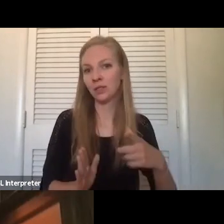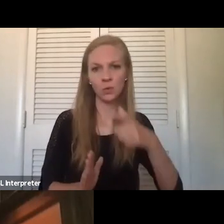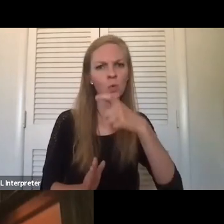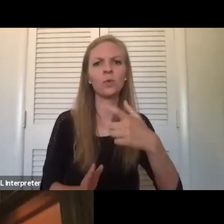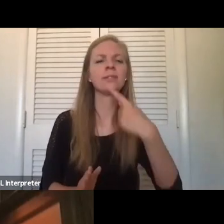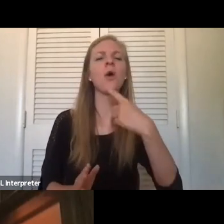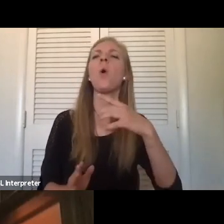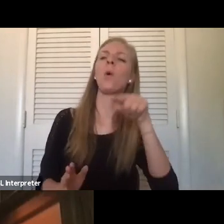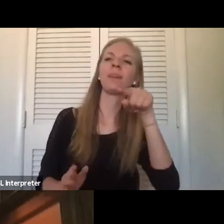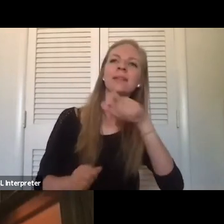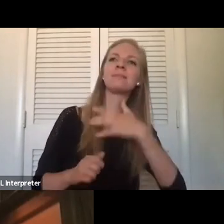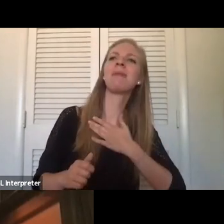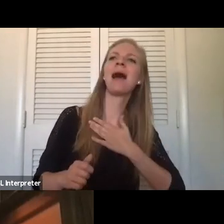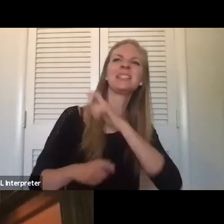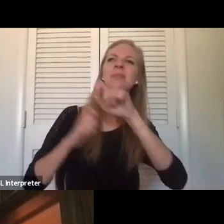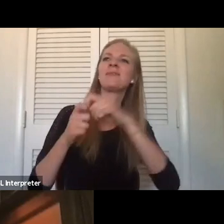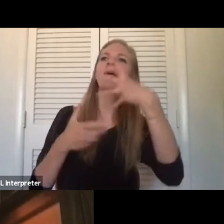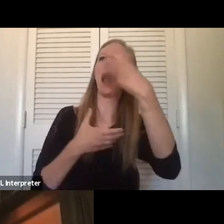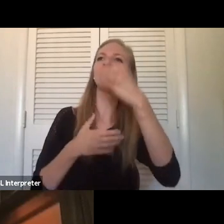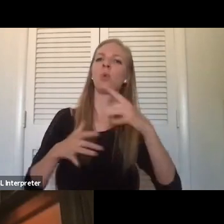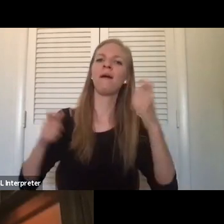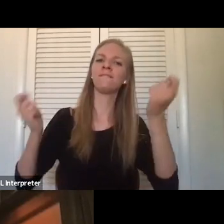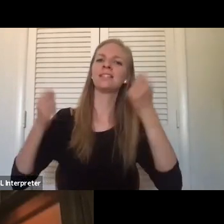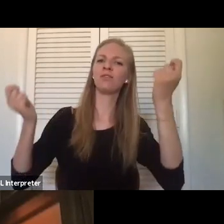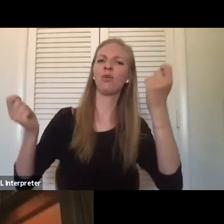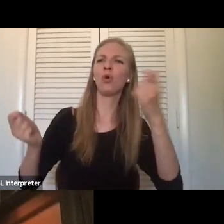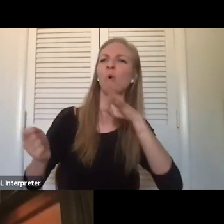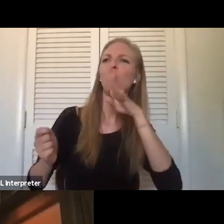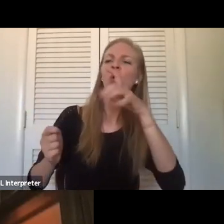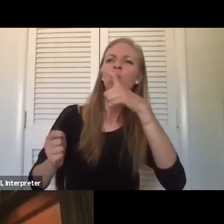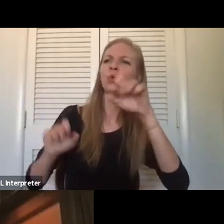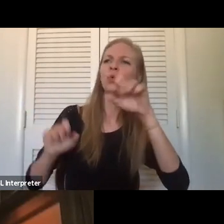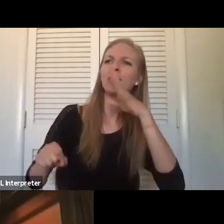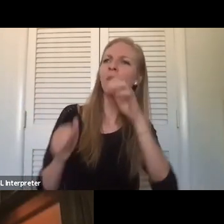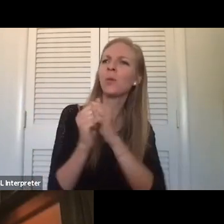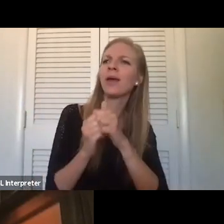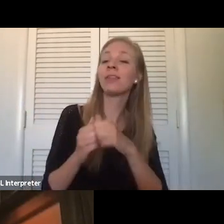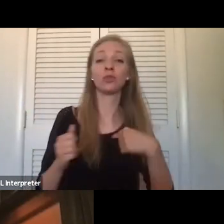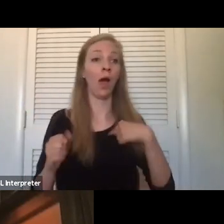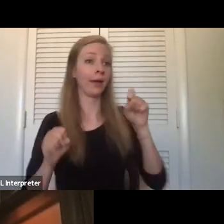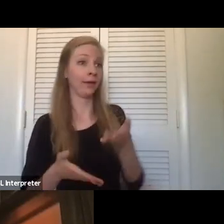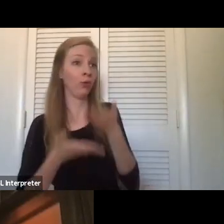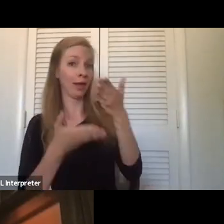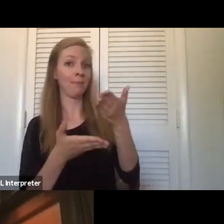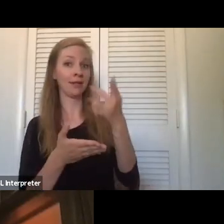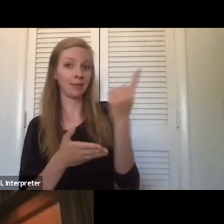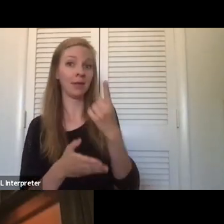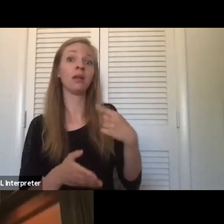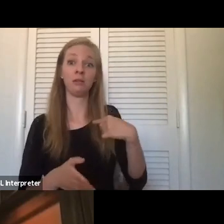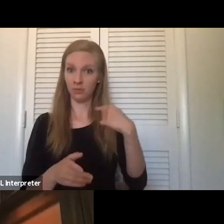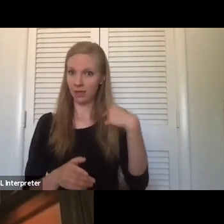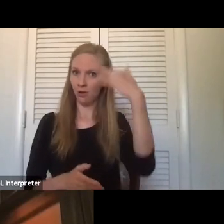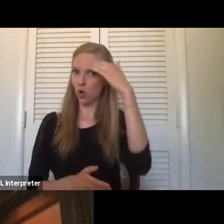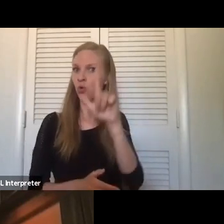outdoor festival scenario. And who can I talk to you and I either can connect you with someone I know like Luke, who's done festivals outdoors,